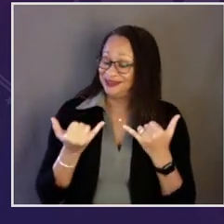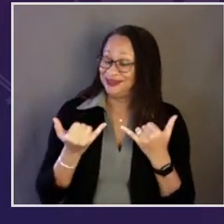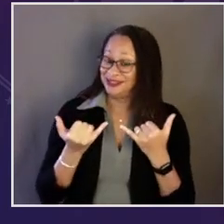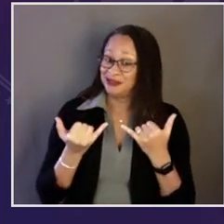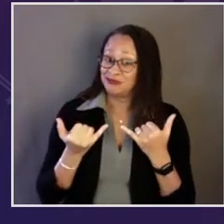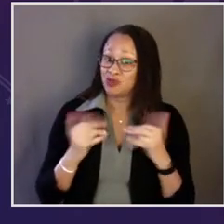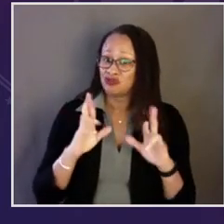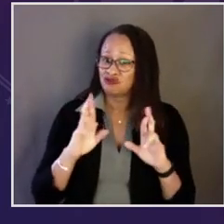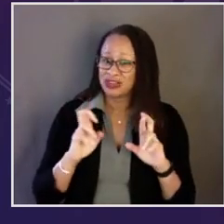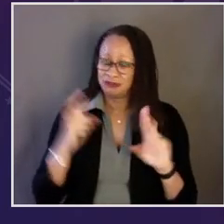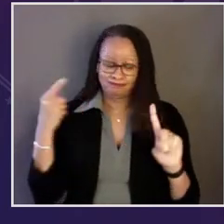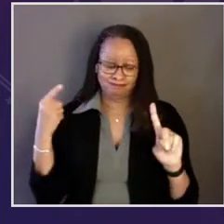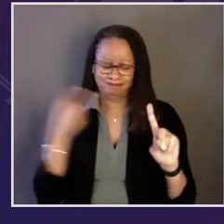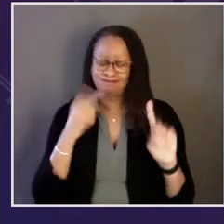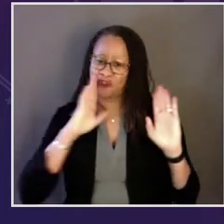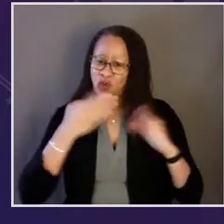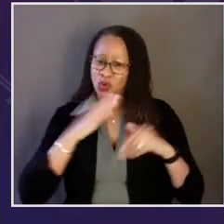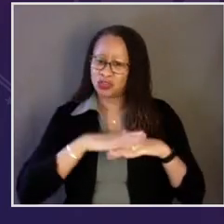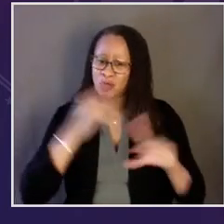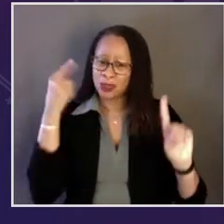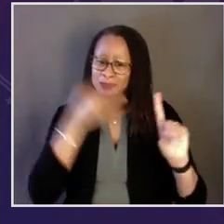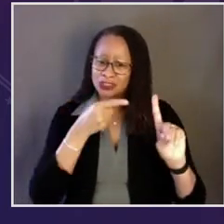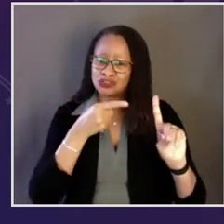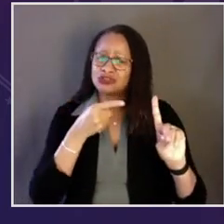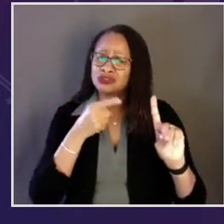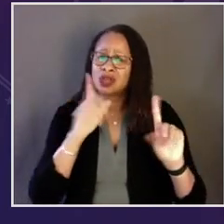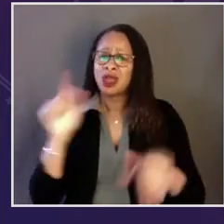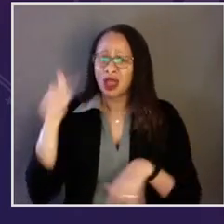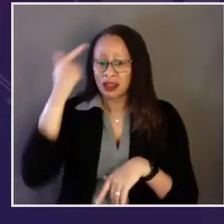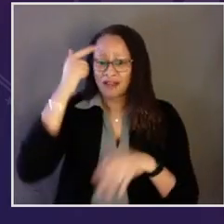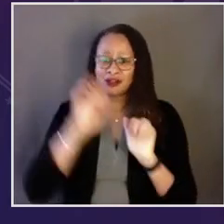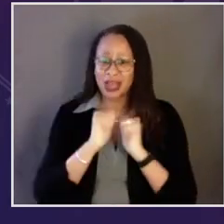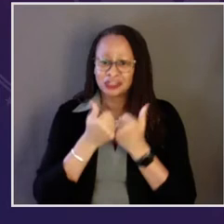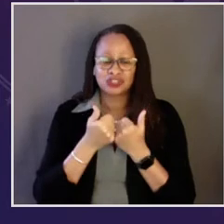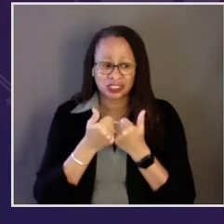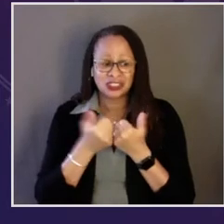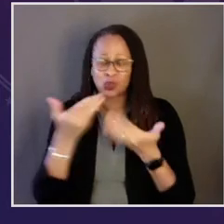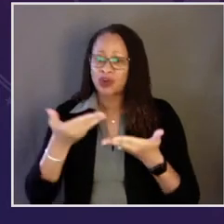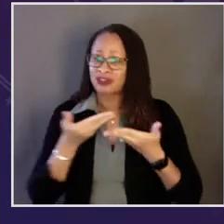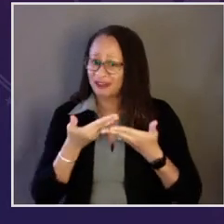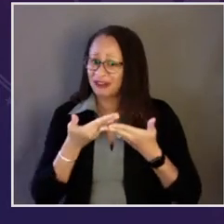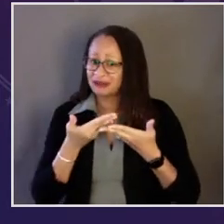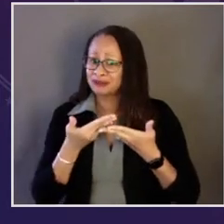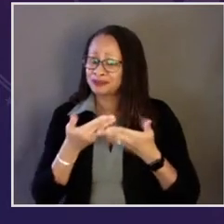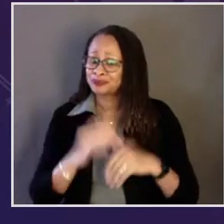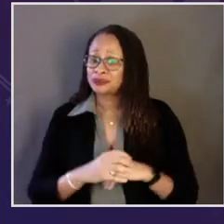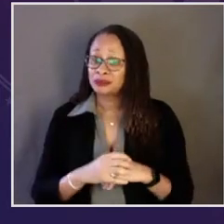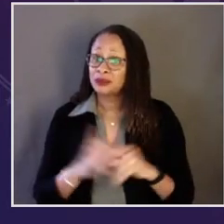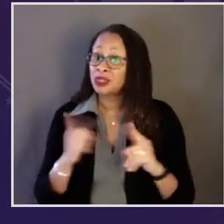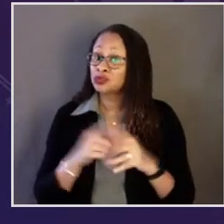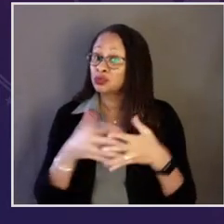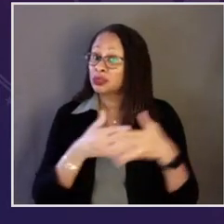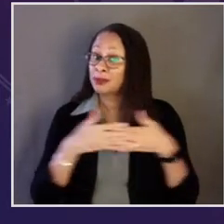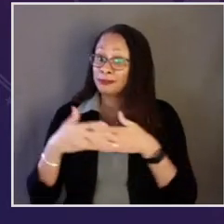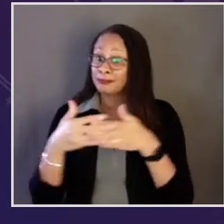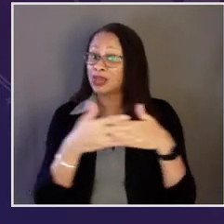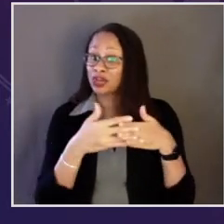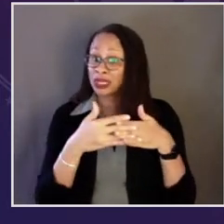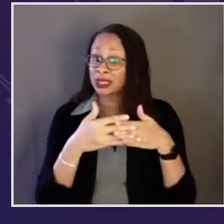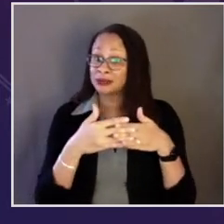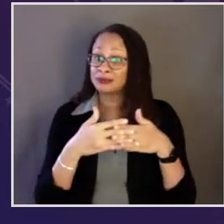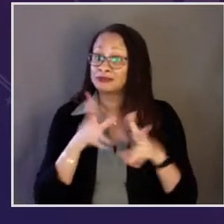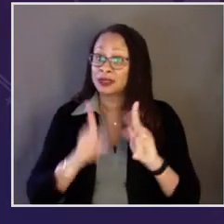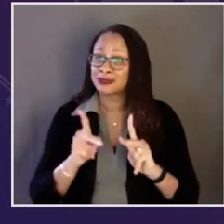people are there. It's time to rededicate ourselves to the mission, our government agencies were entrusted with.